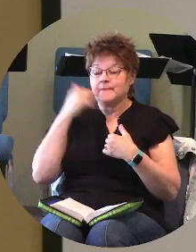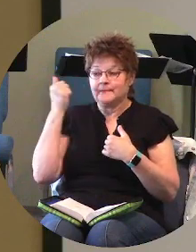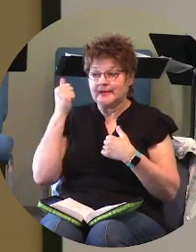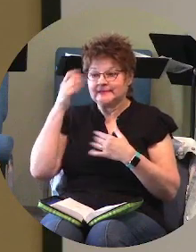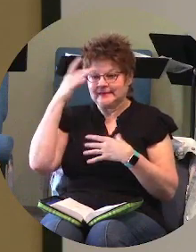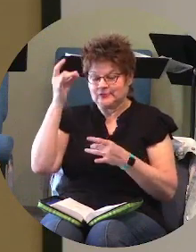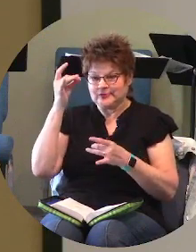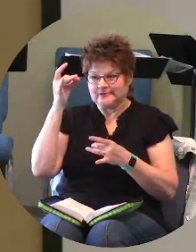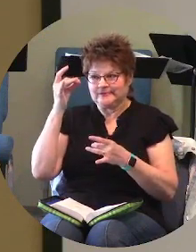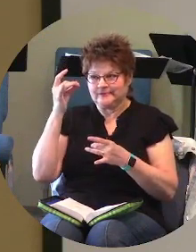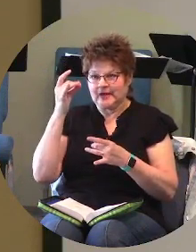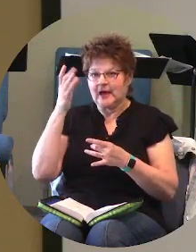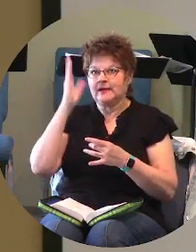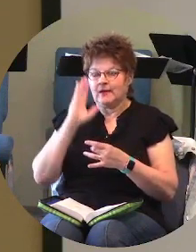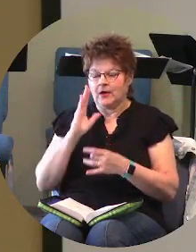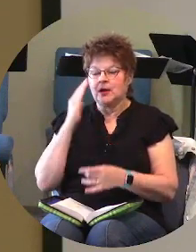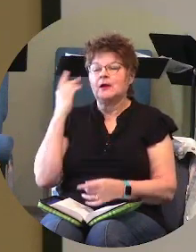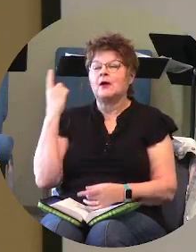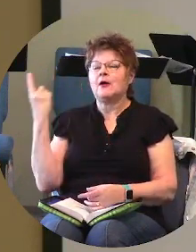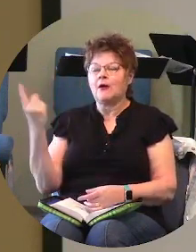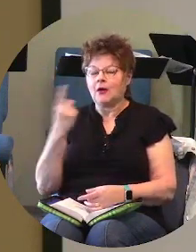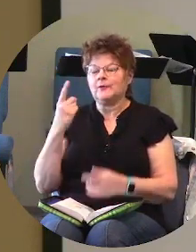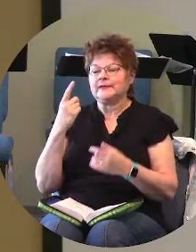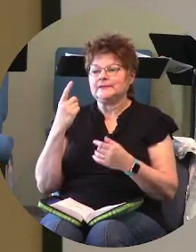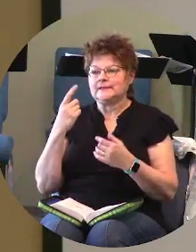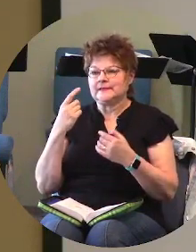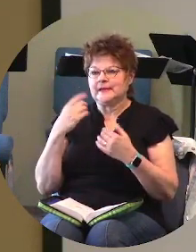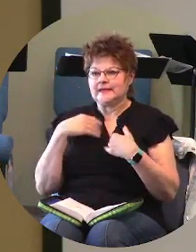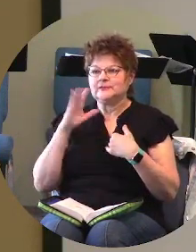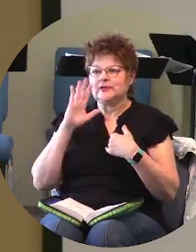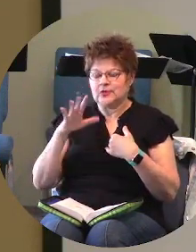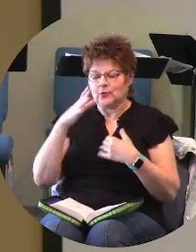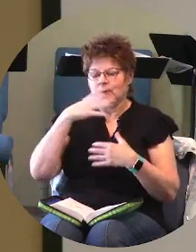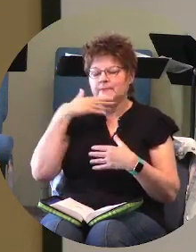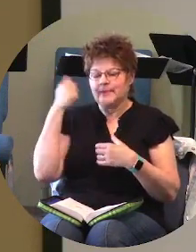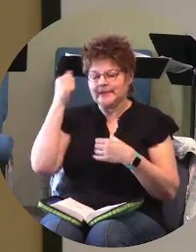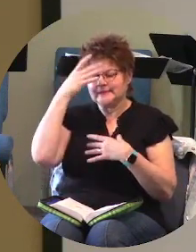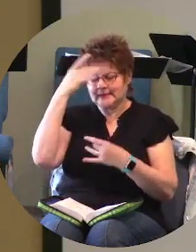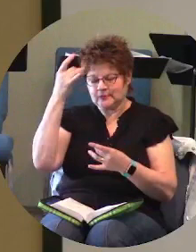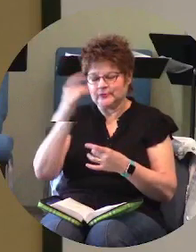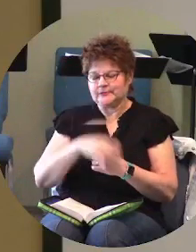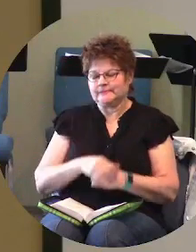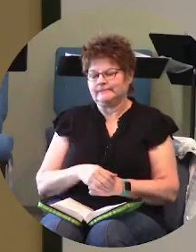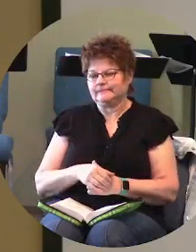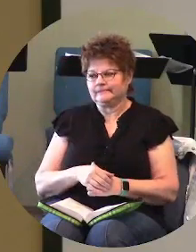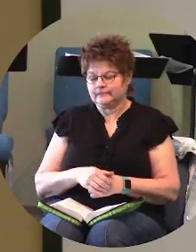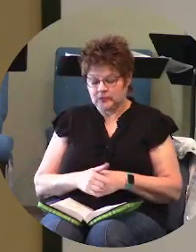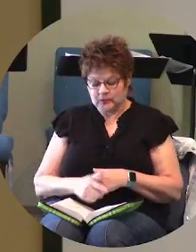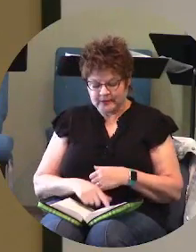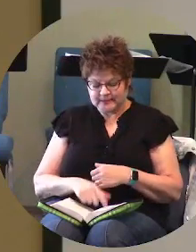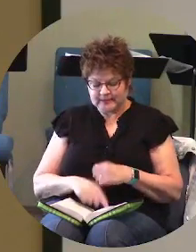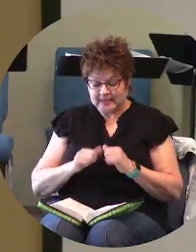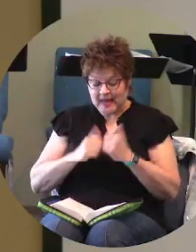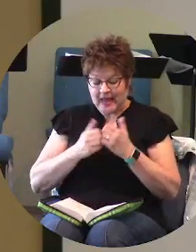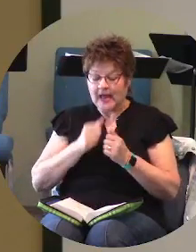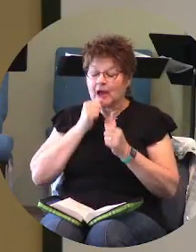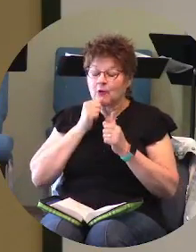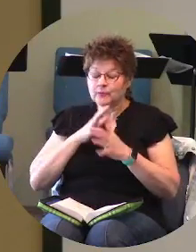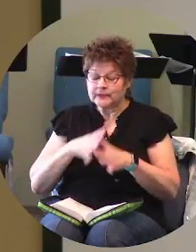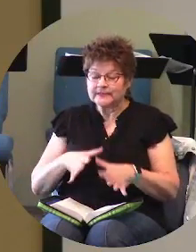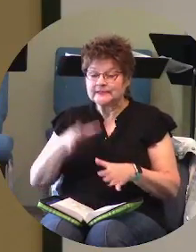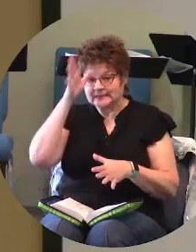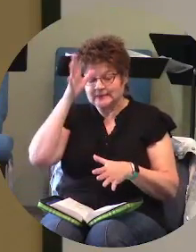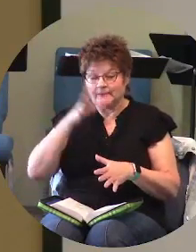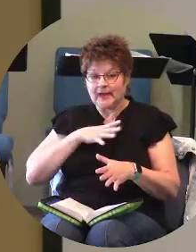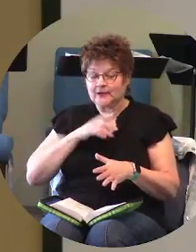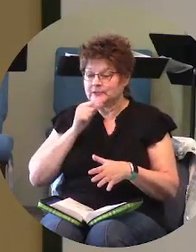god always has your best interest at heart so he says how blessed is a man who does not walk in